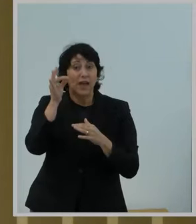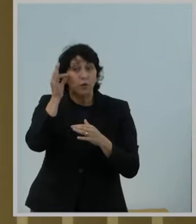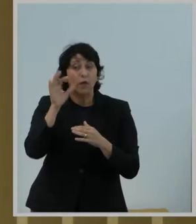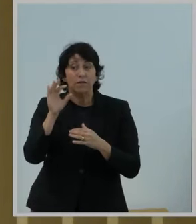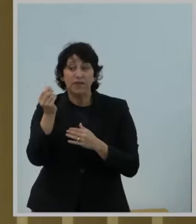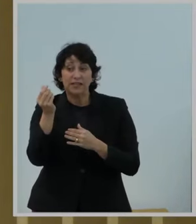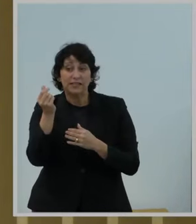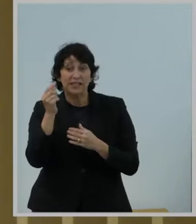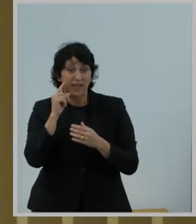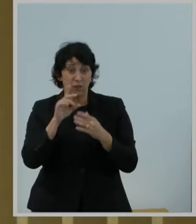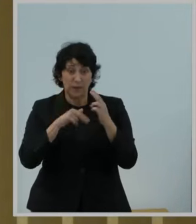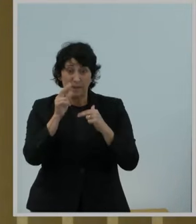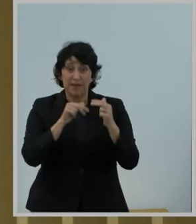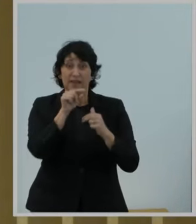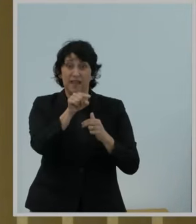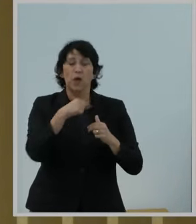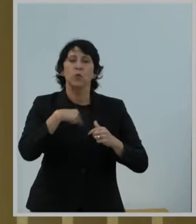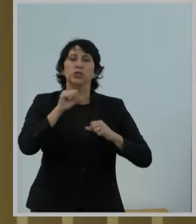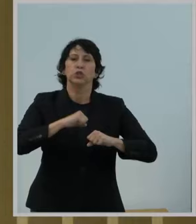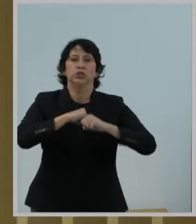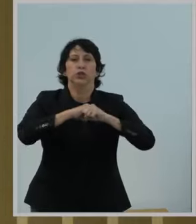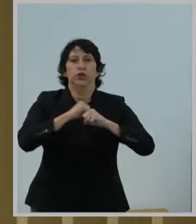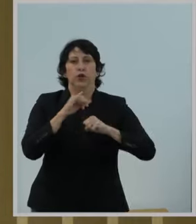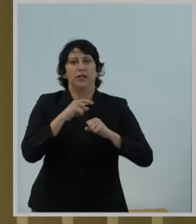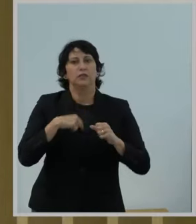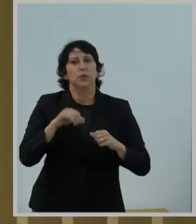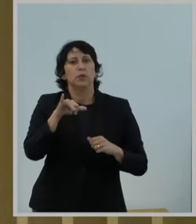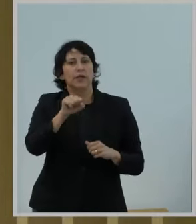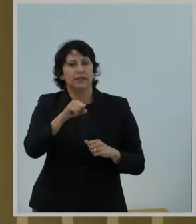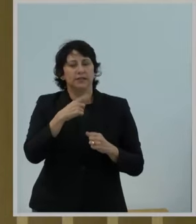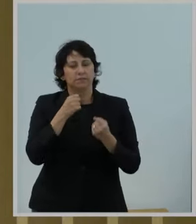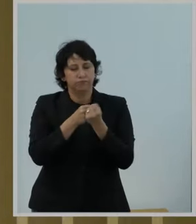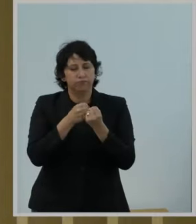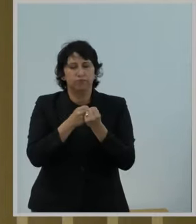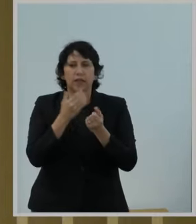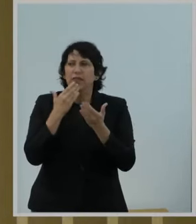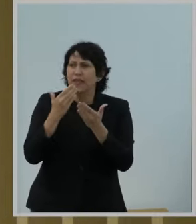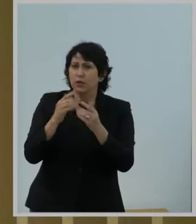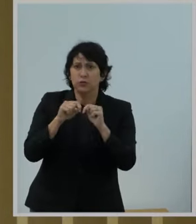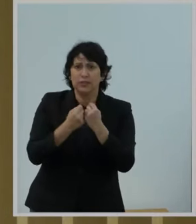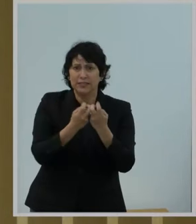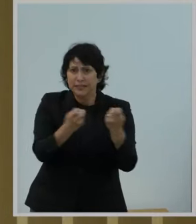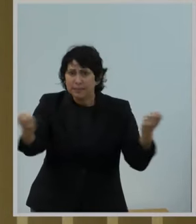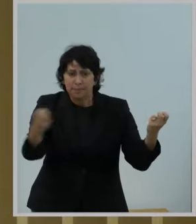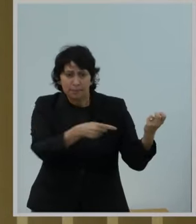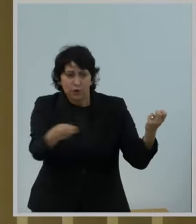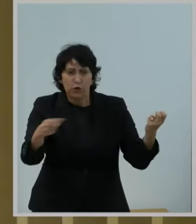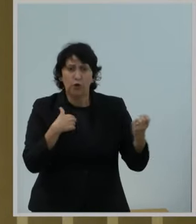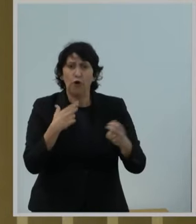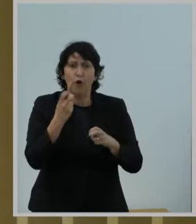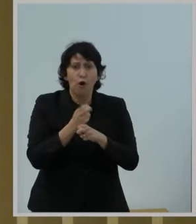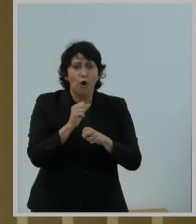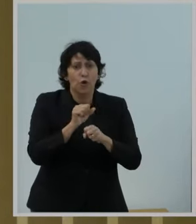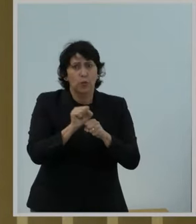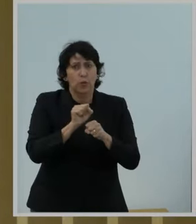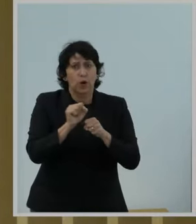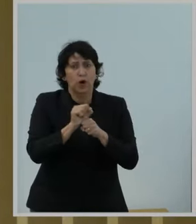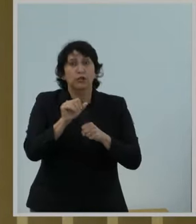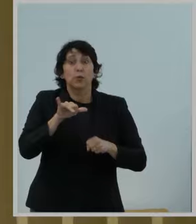And so this notice is a strong step forward. has my support, Madam Chairwoman. Thank you. Thank you to the team for the hard work here with Alaska. Yes.